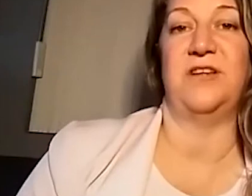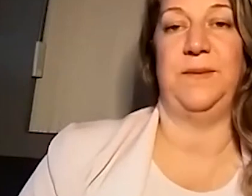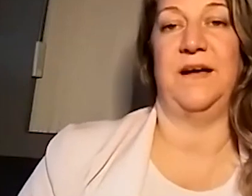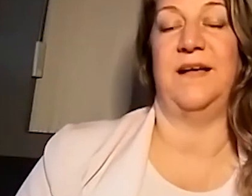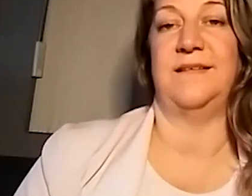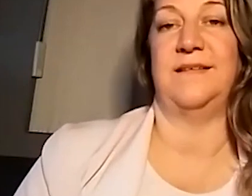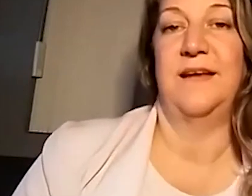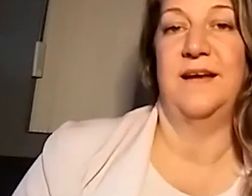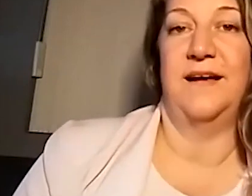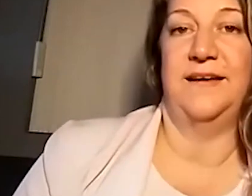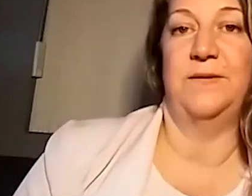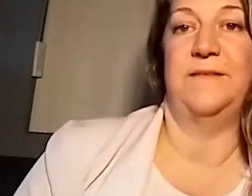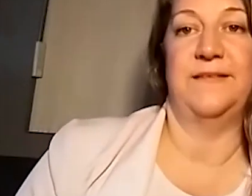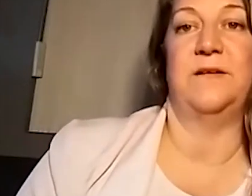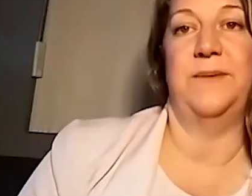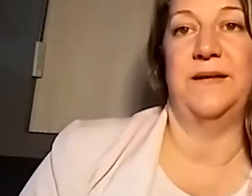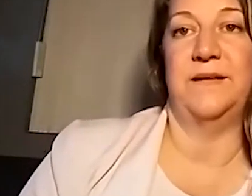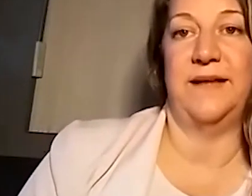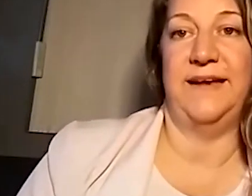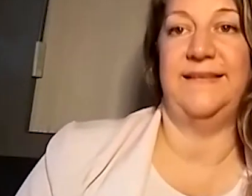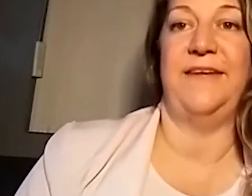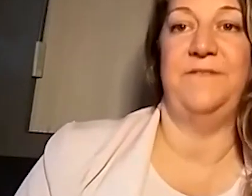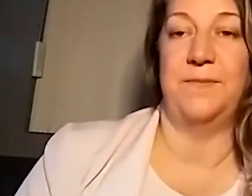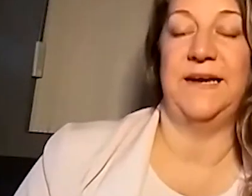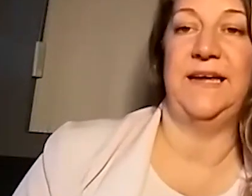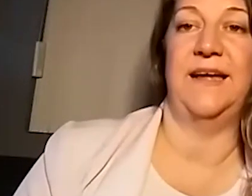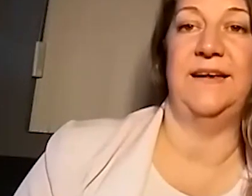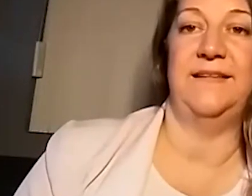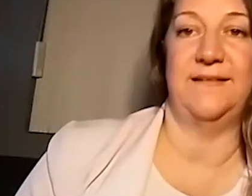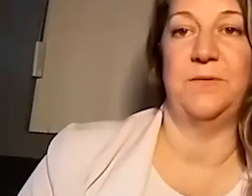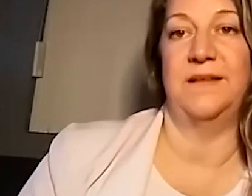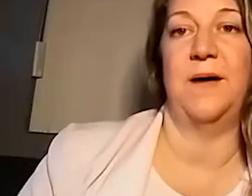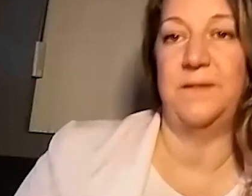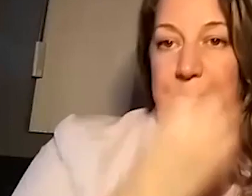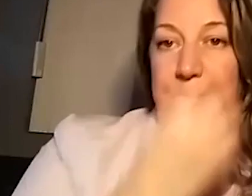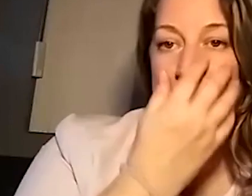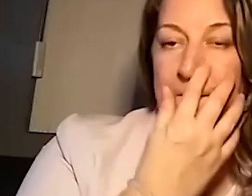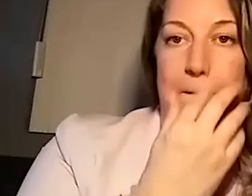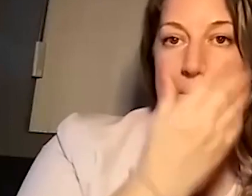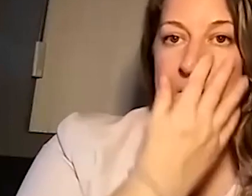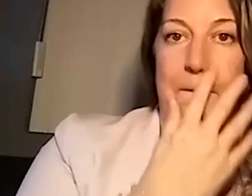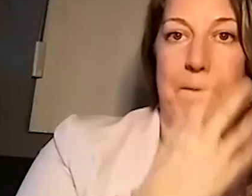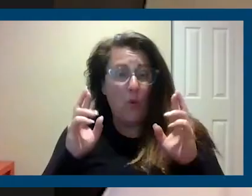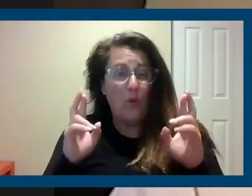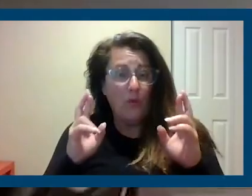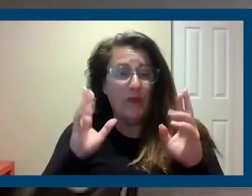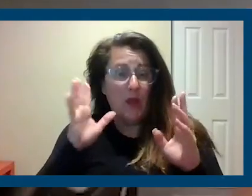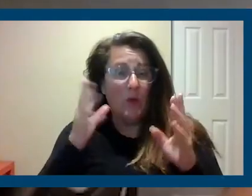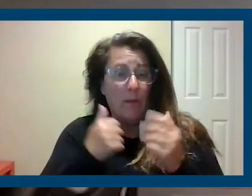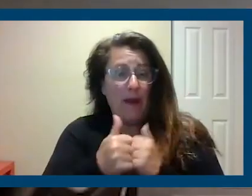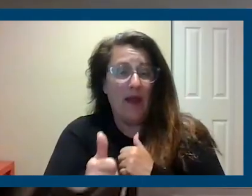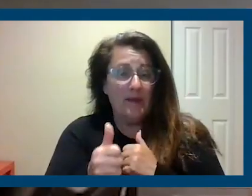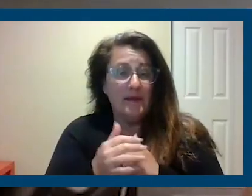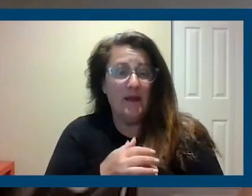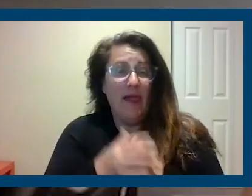actually is because, uh, it was a fiscal bill and saved money and fiscal as well. Thank you. So